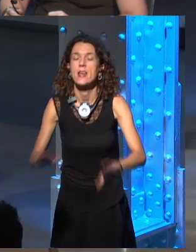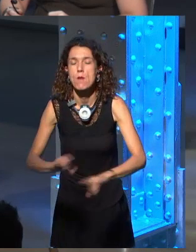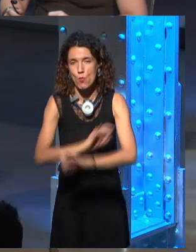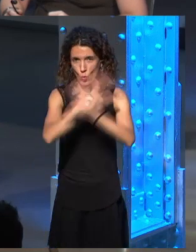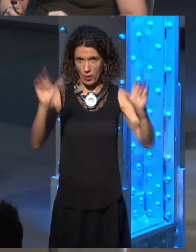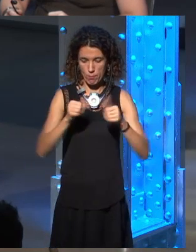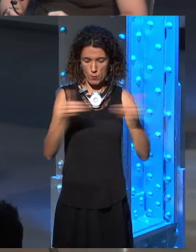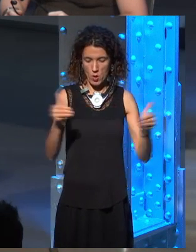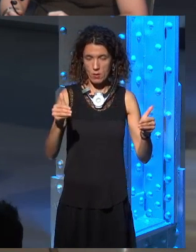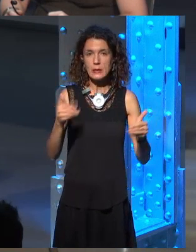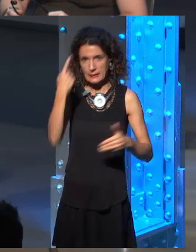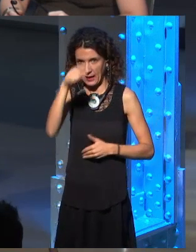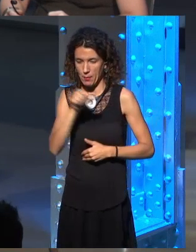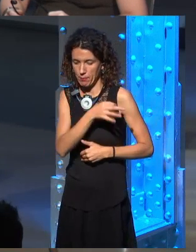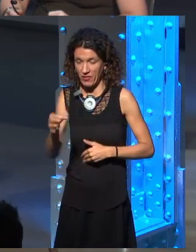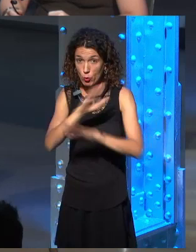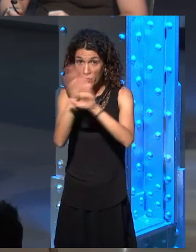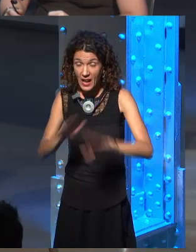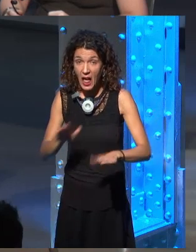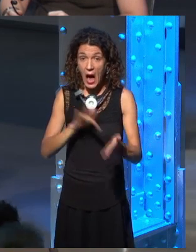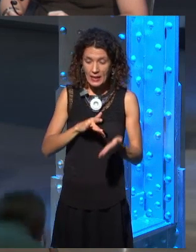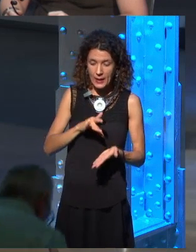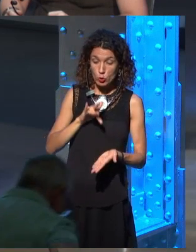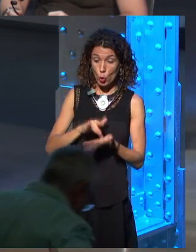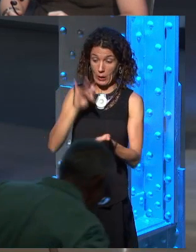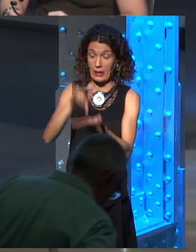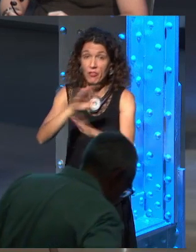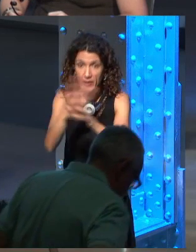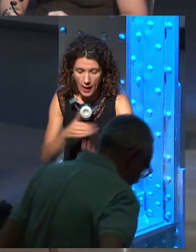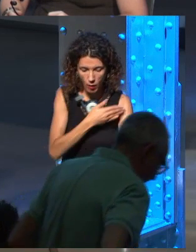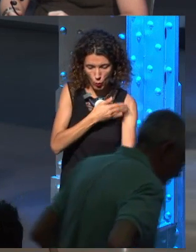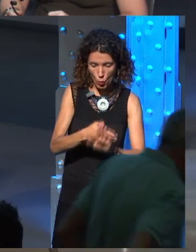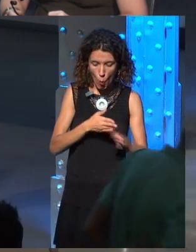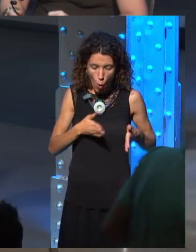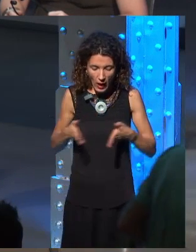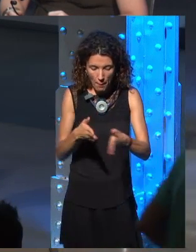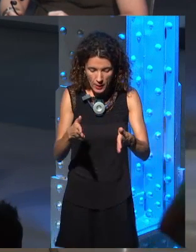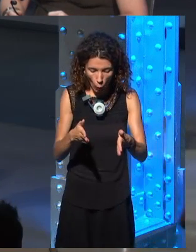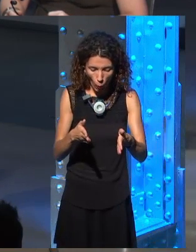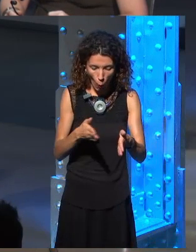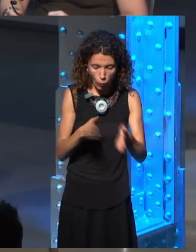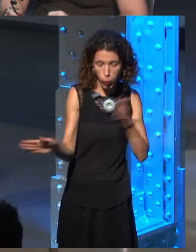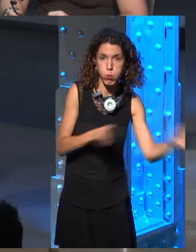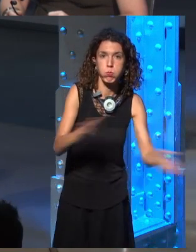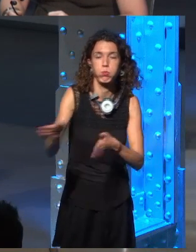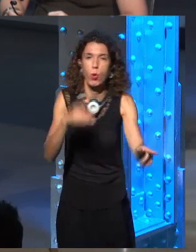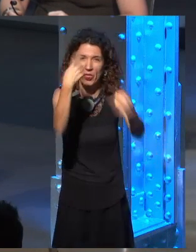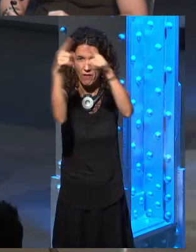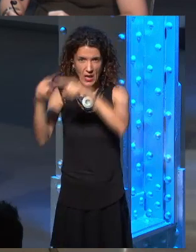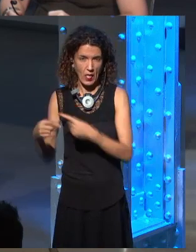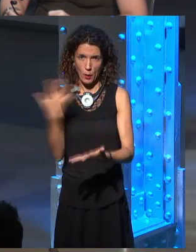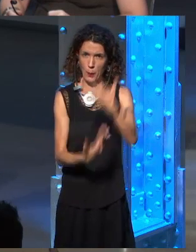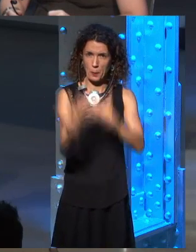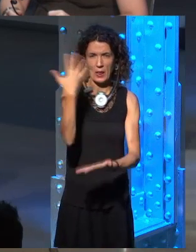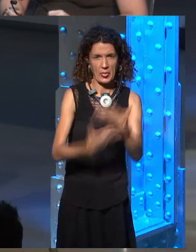but the journey is fluid, has changed. I mean, I pointed out a while ago